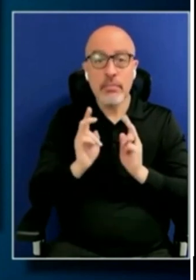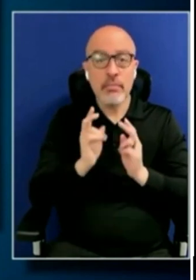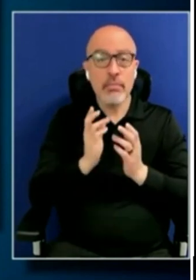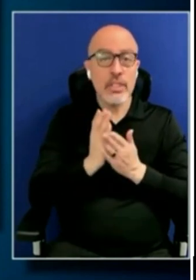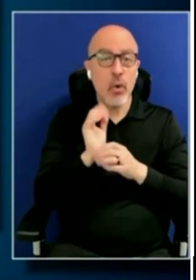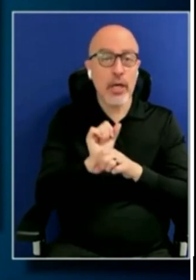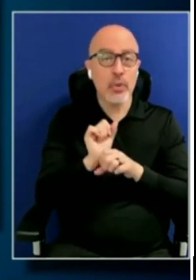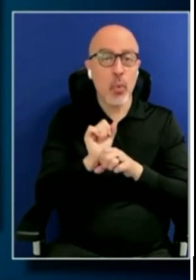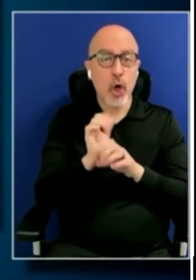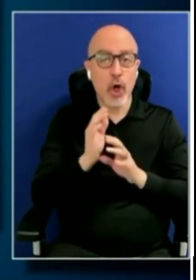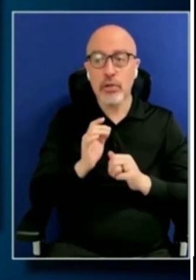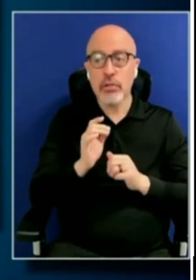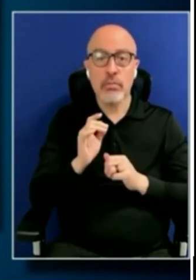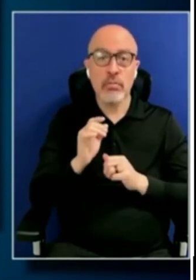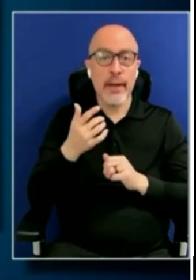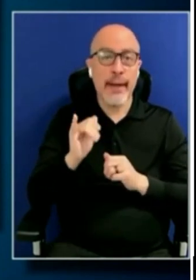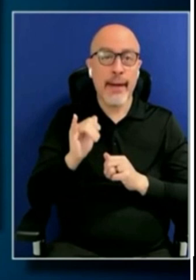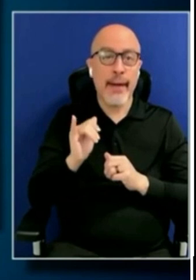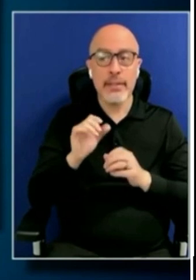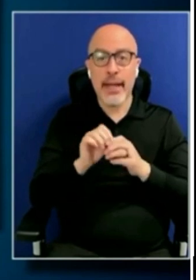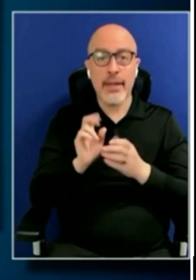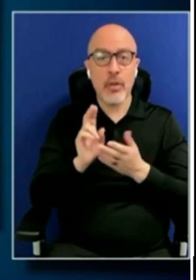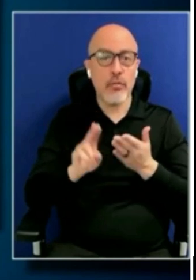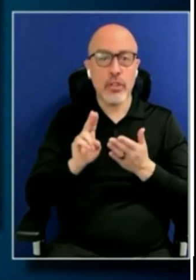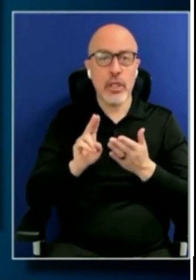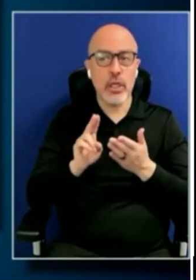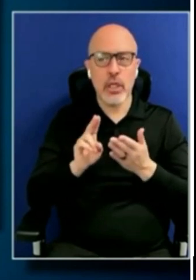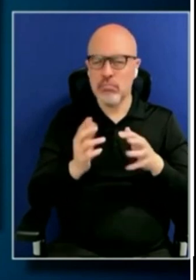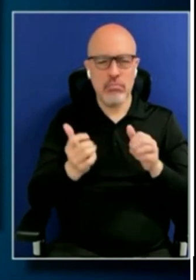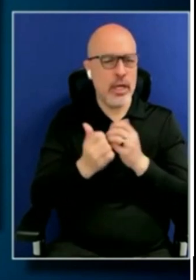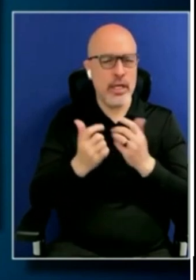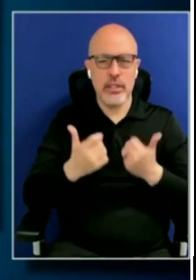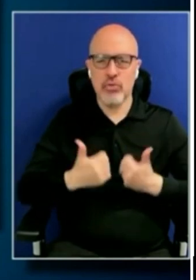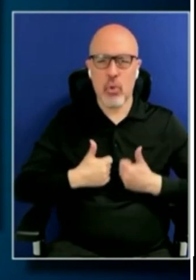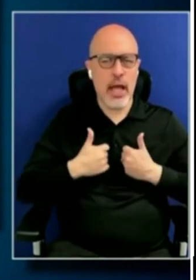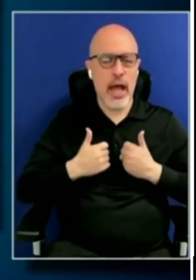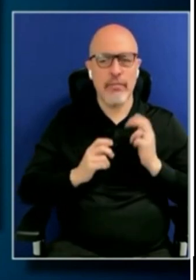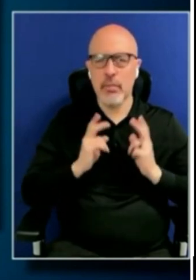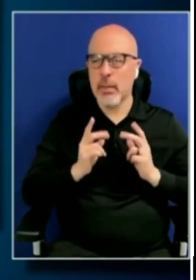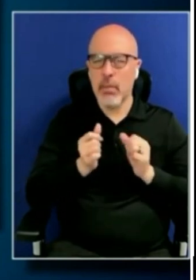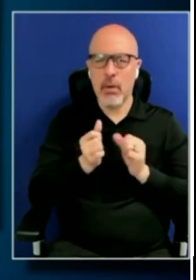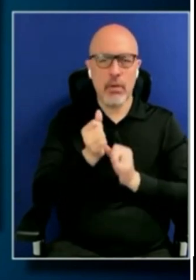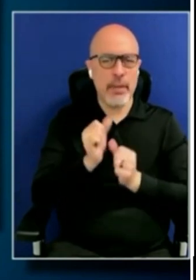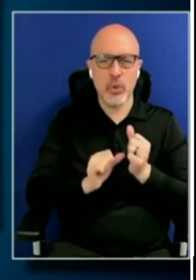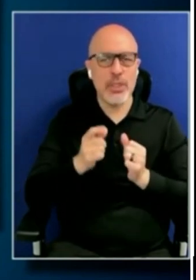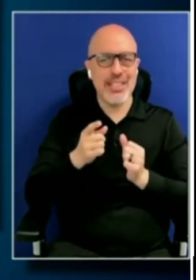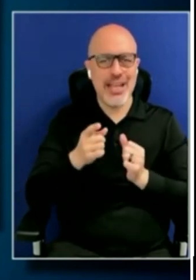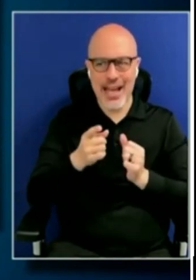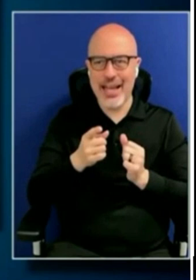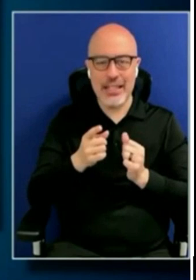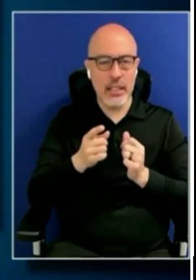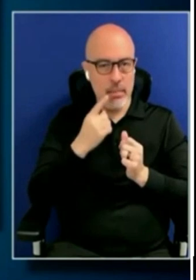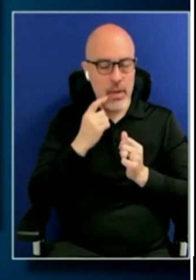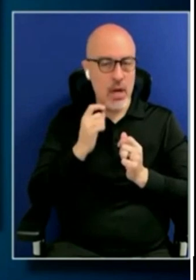homosexuals in the university system. They destroyed lives. Literally, people committed suicide behind the relentless attack.